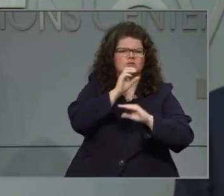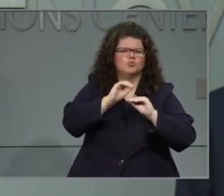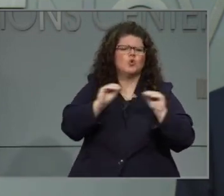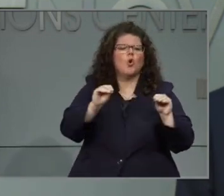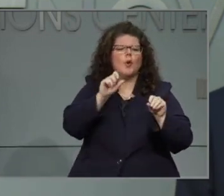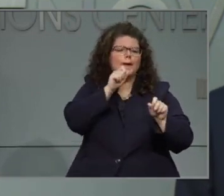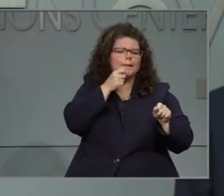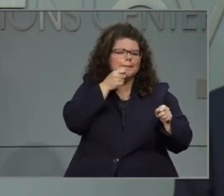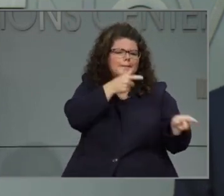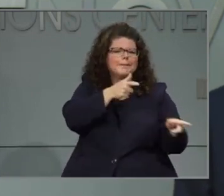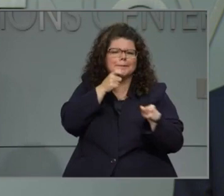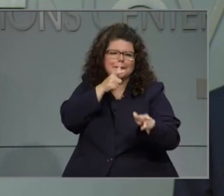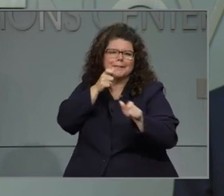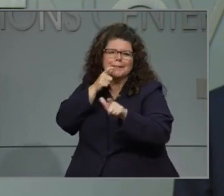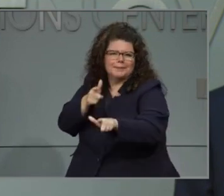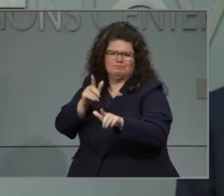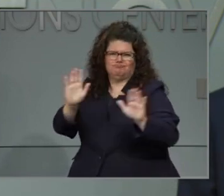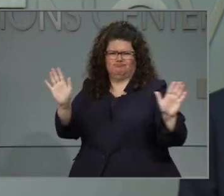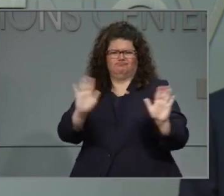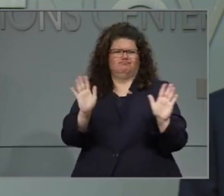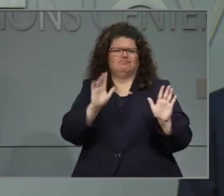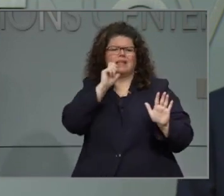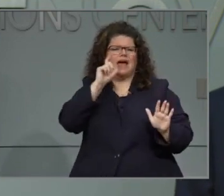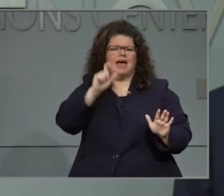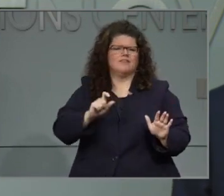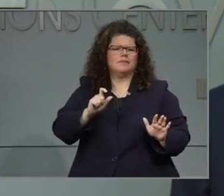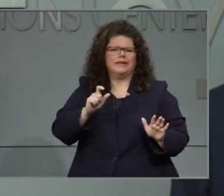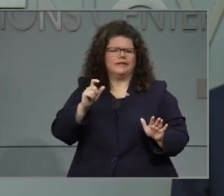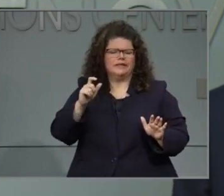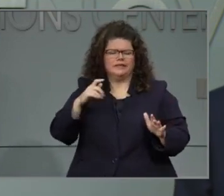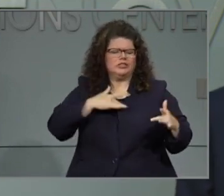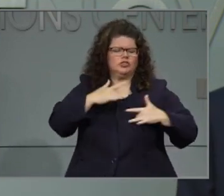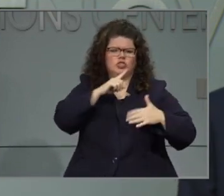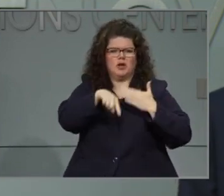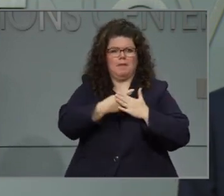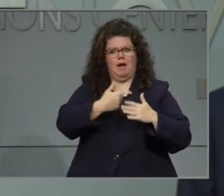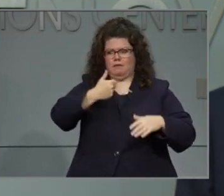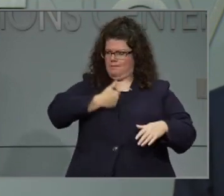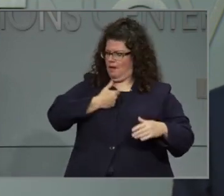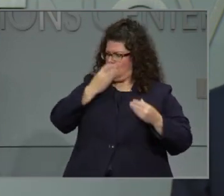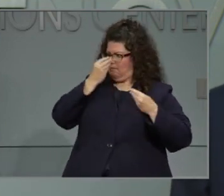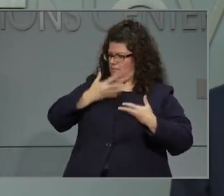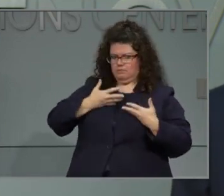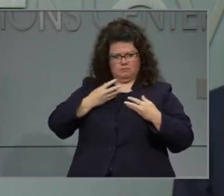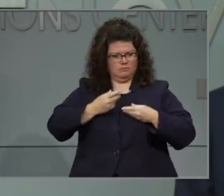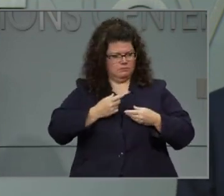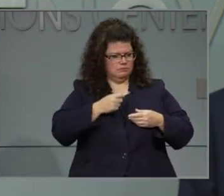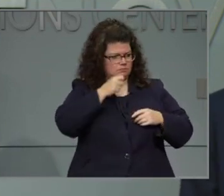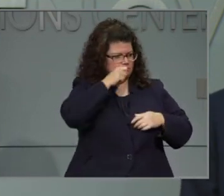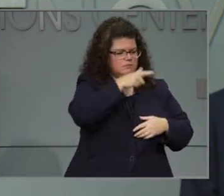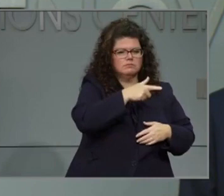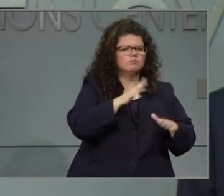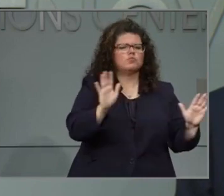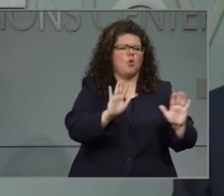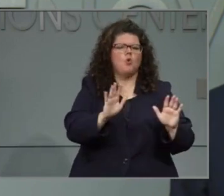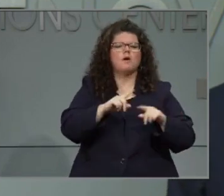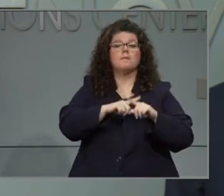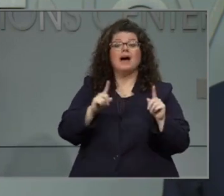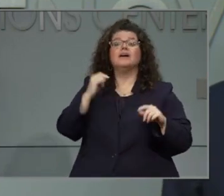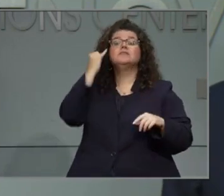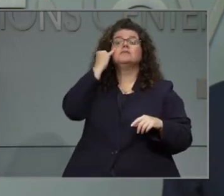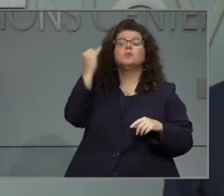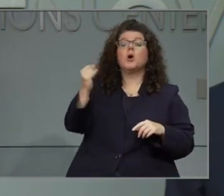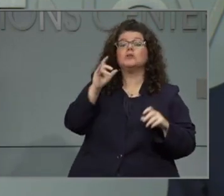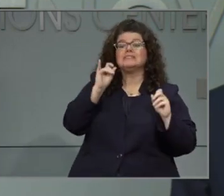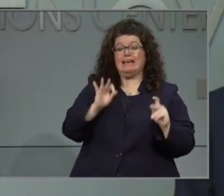concern about personal identifiable information. But what it lets you do is get notified if there's someone